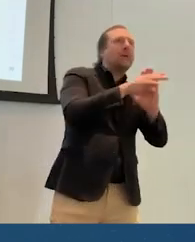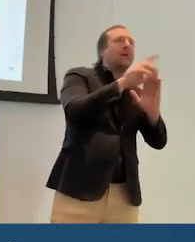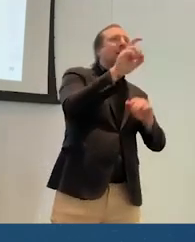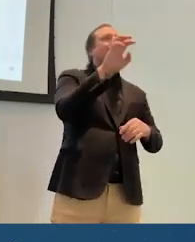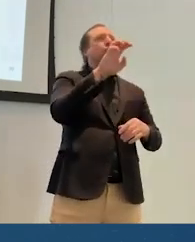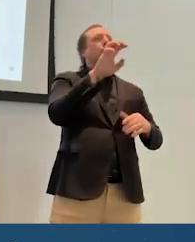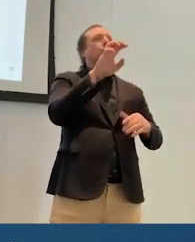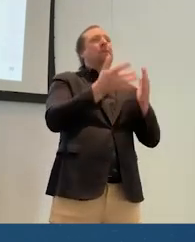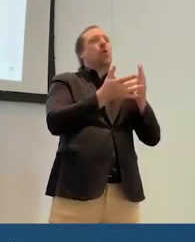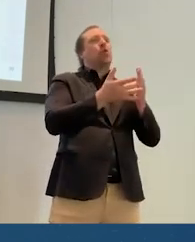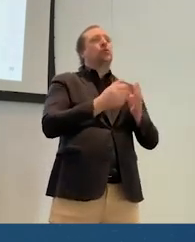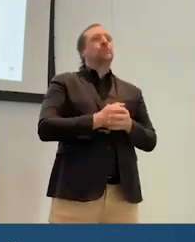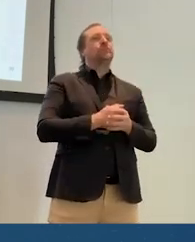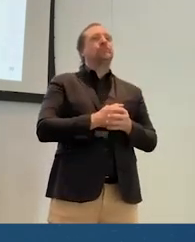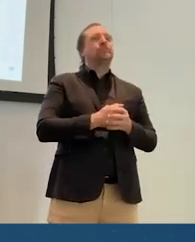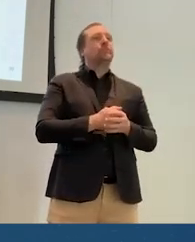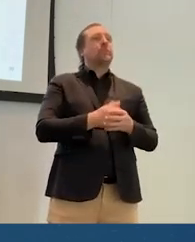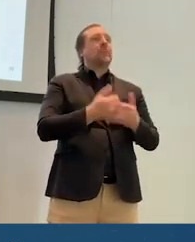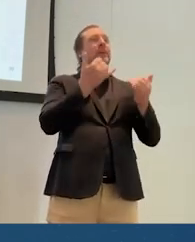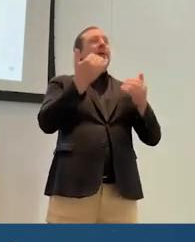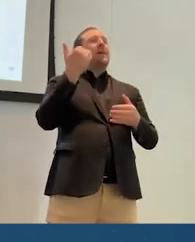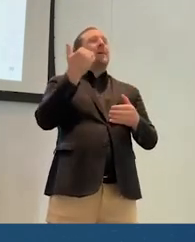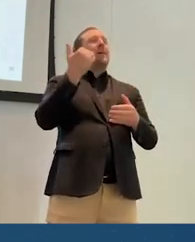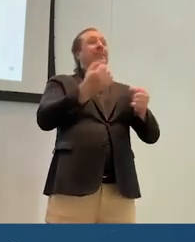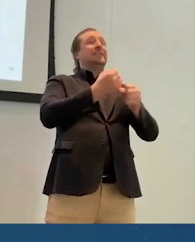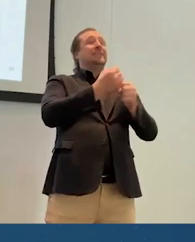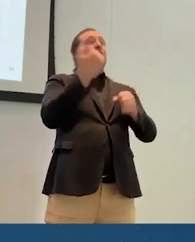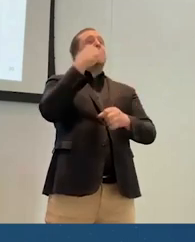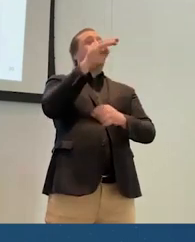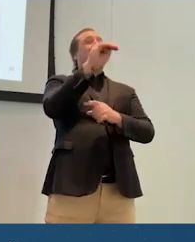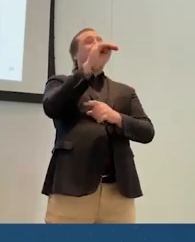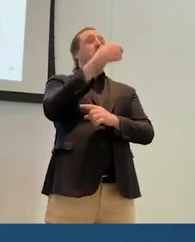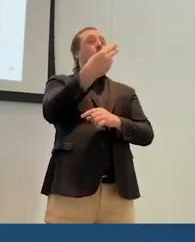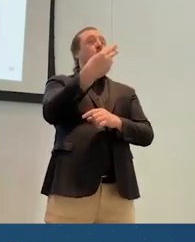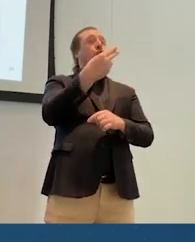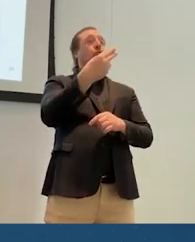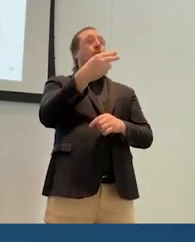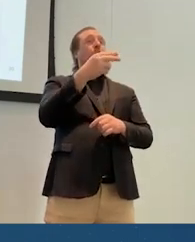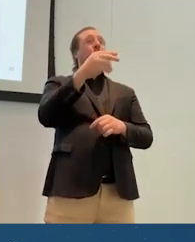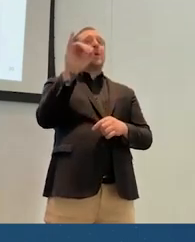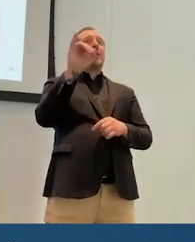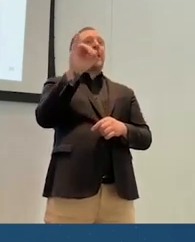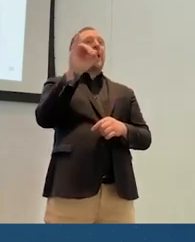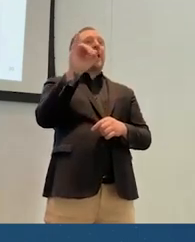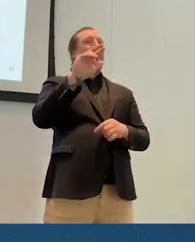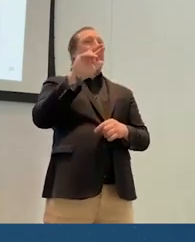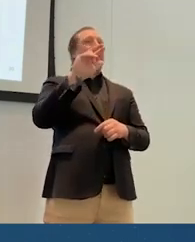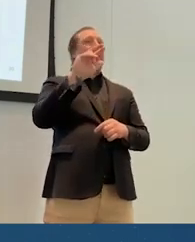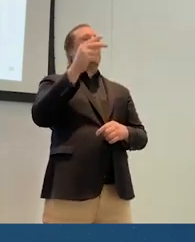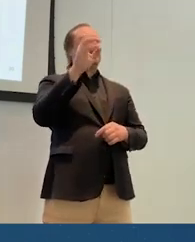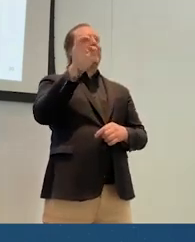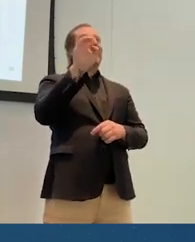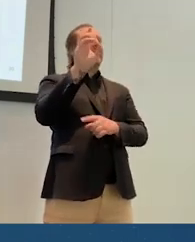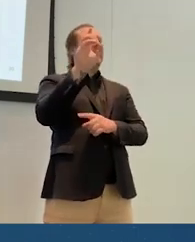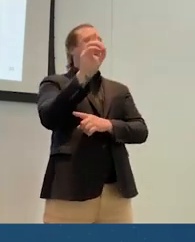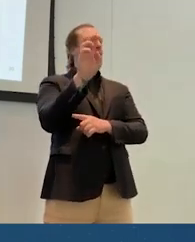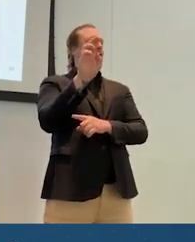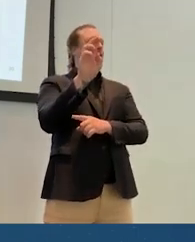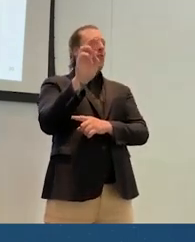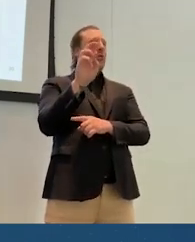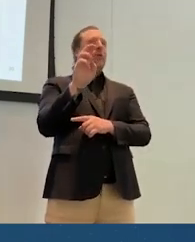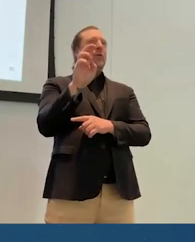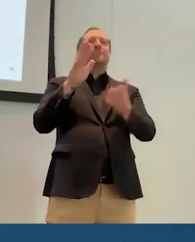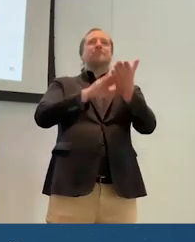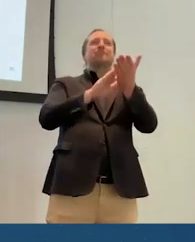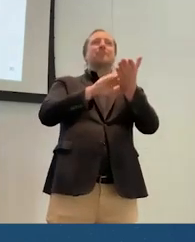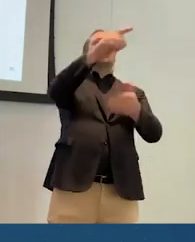technology. Earlier this year in March, we were at IEEE VR shout out to Greg here in the